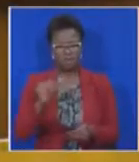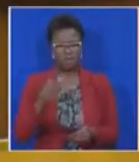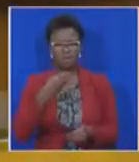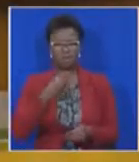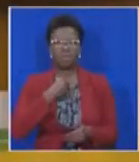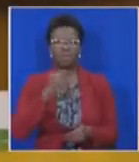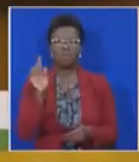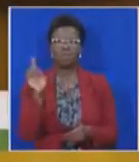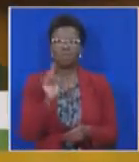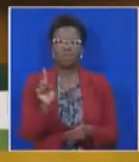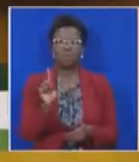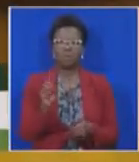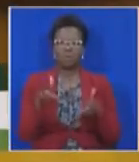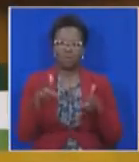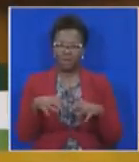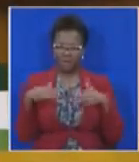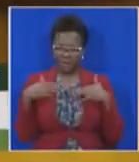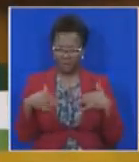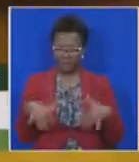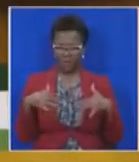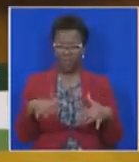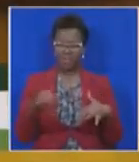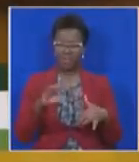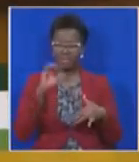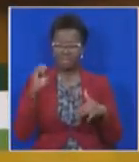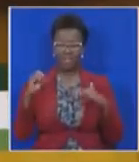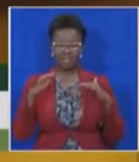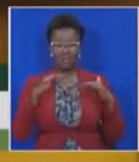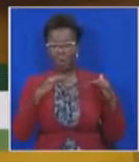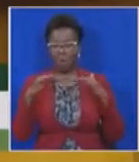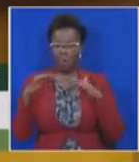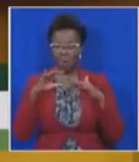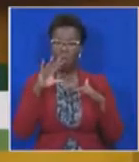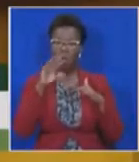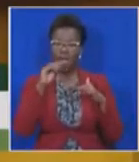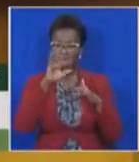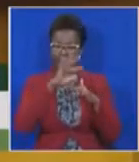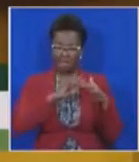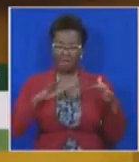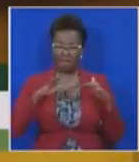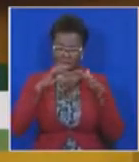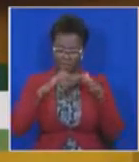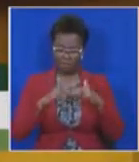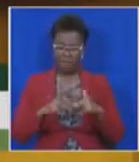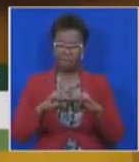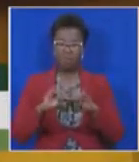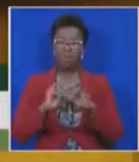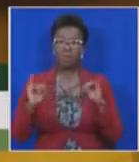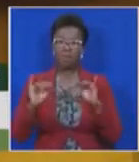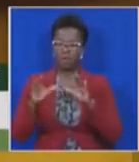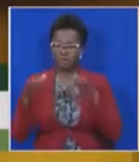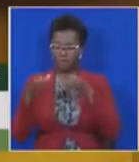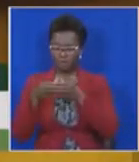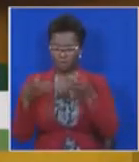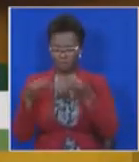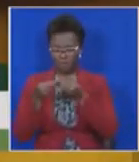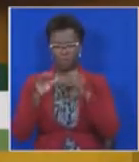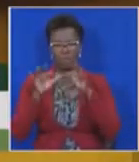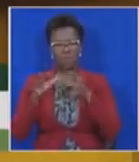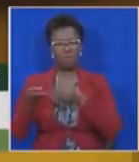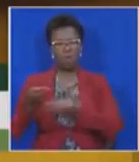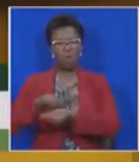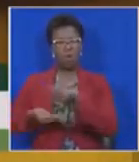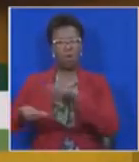incumbent at war with his own country, aided and abated by a corrupt elite and his corrupted